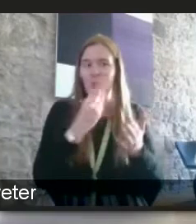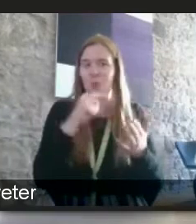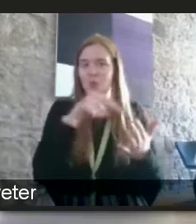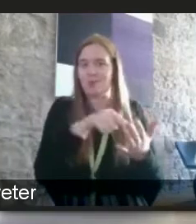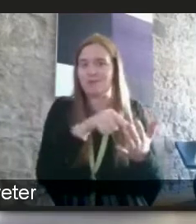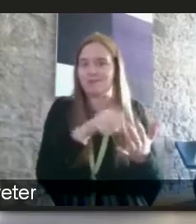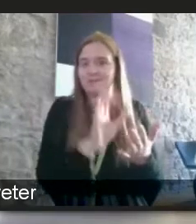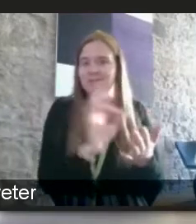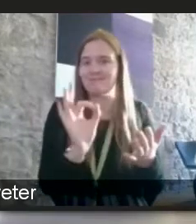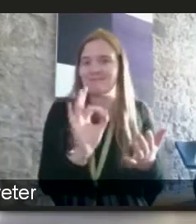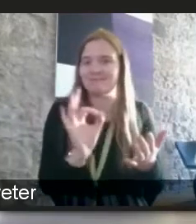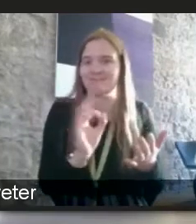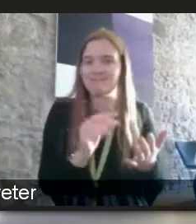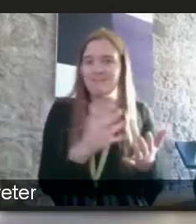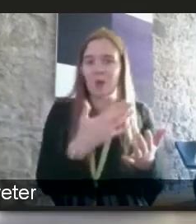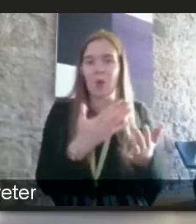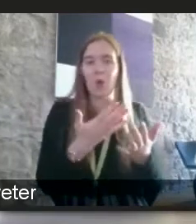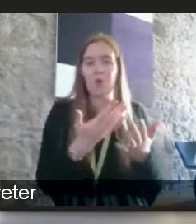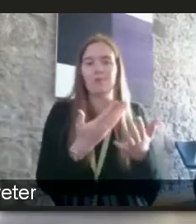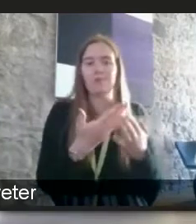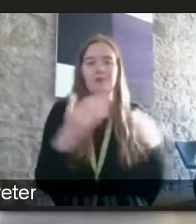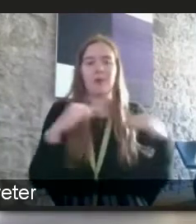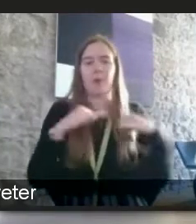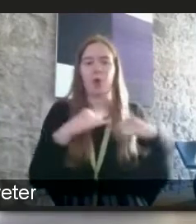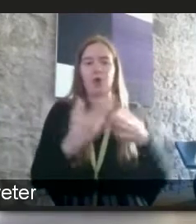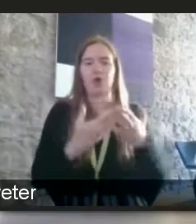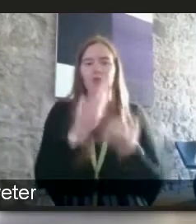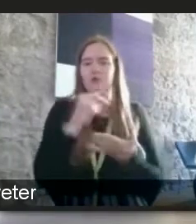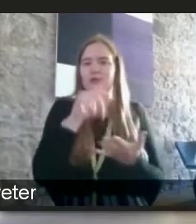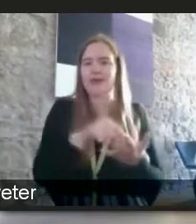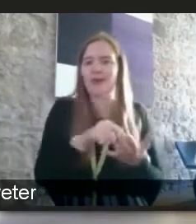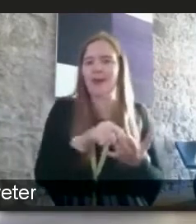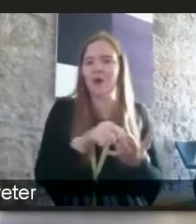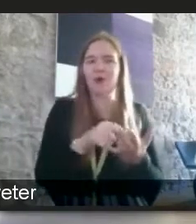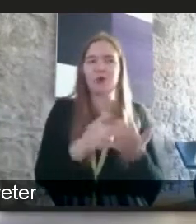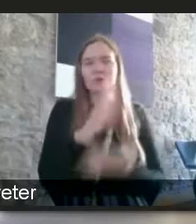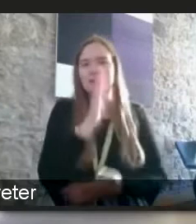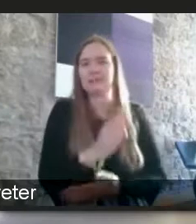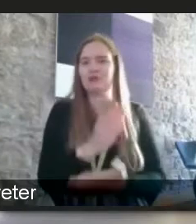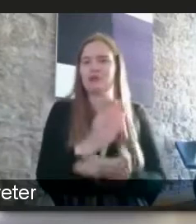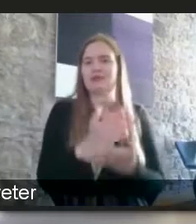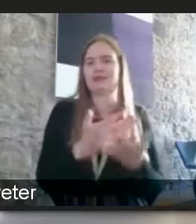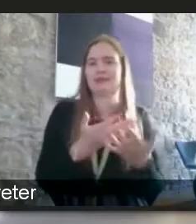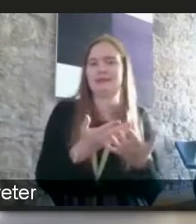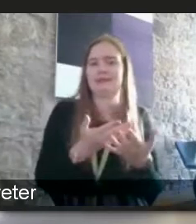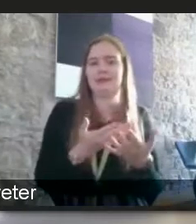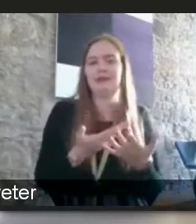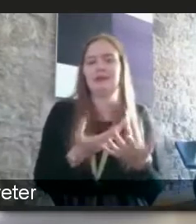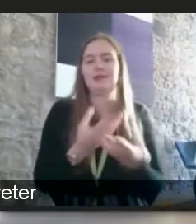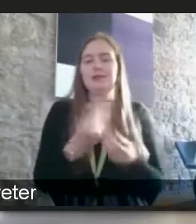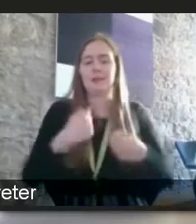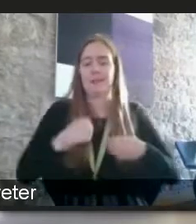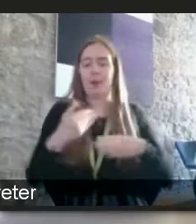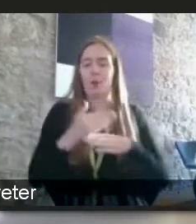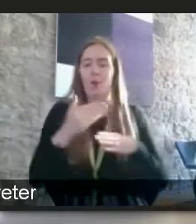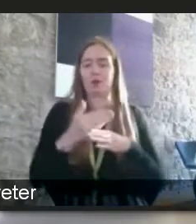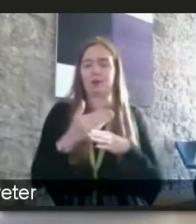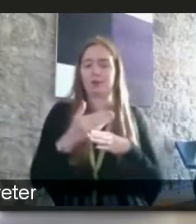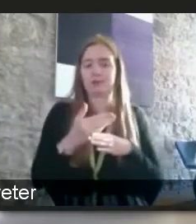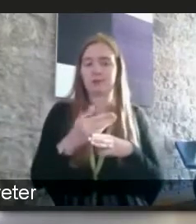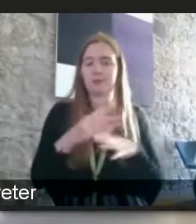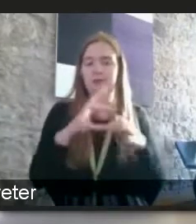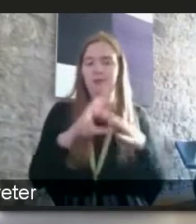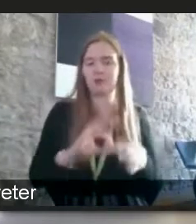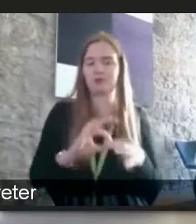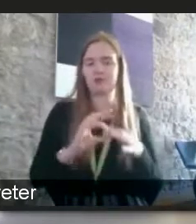or it's not being or employers are not implementing it or it's not taken seriously i mean some of the work that i did in terms of um